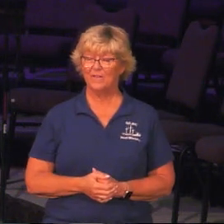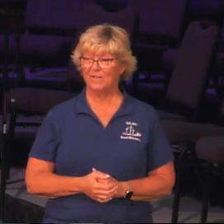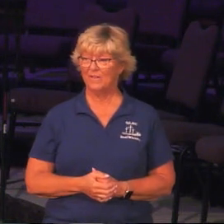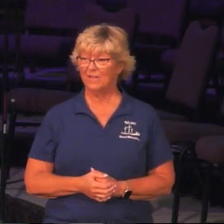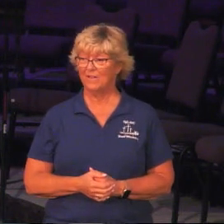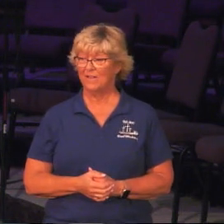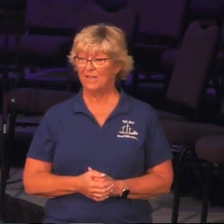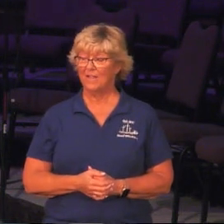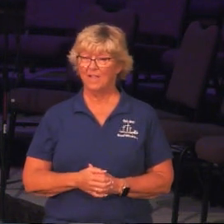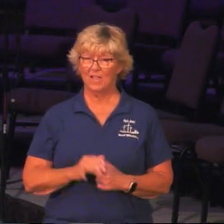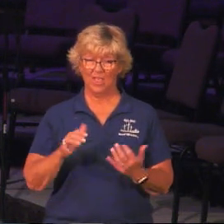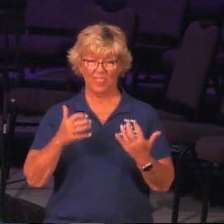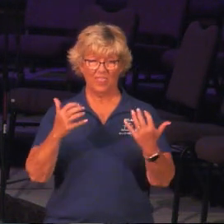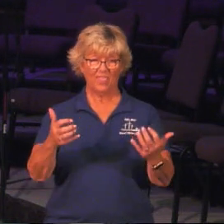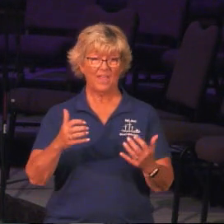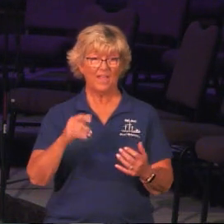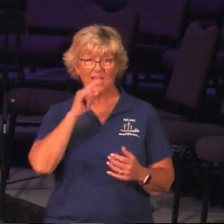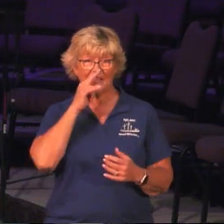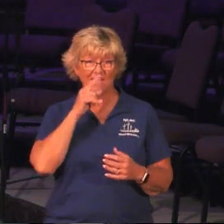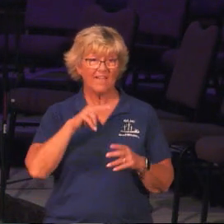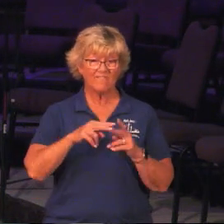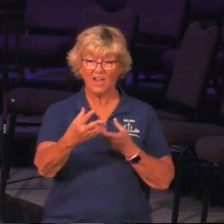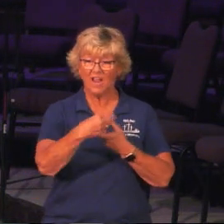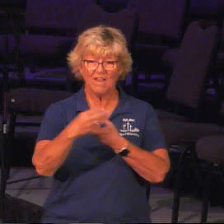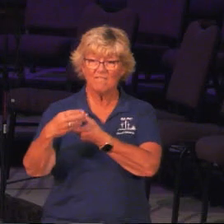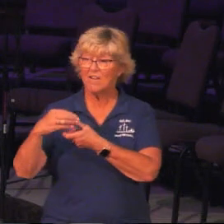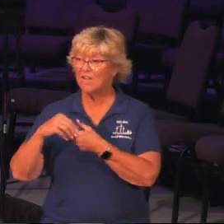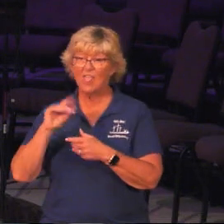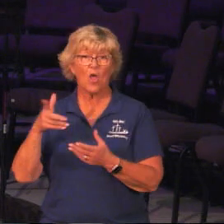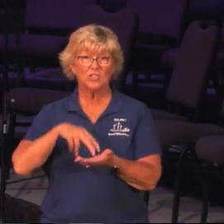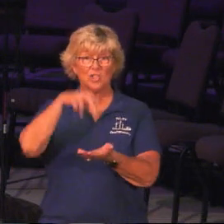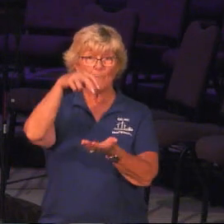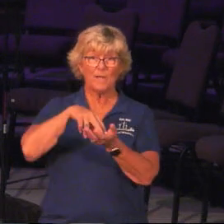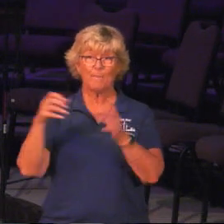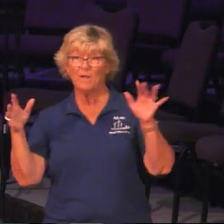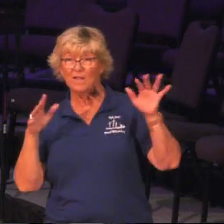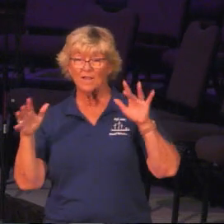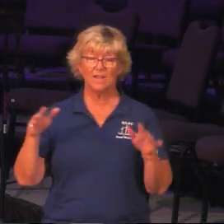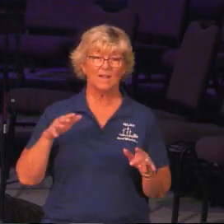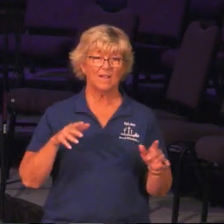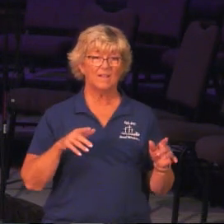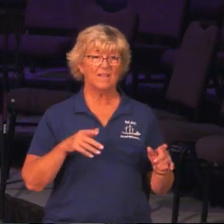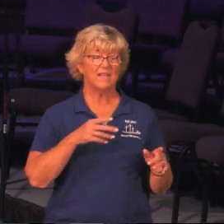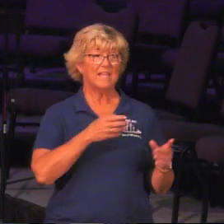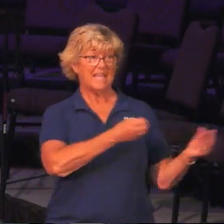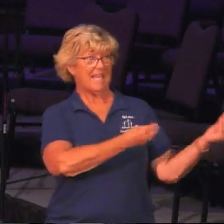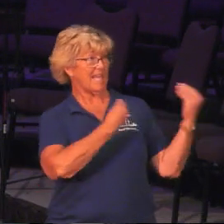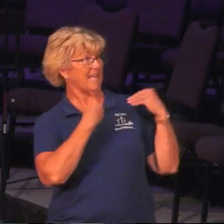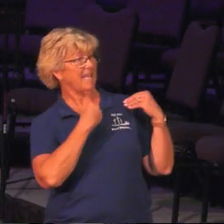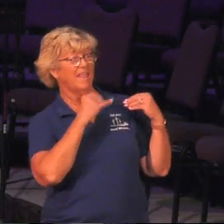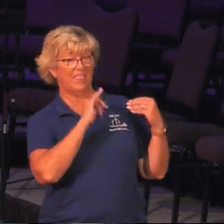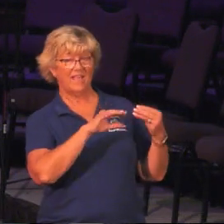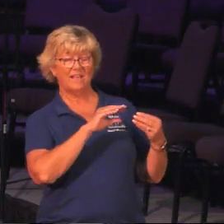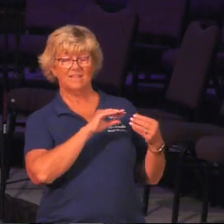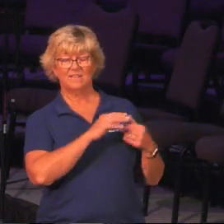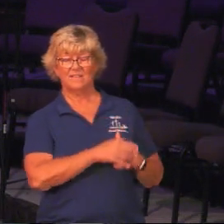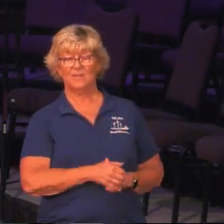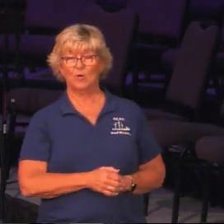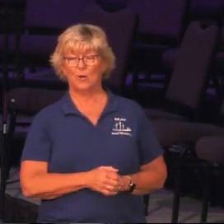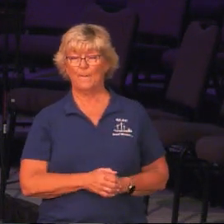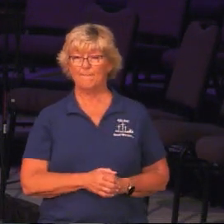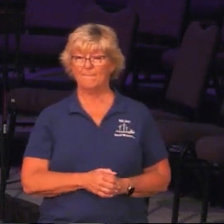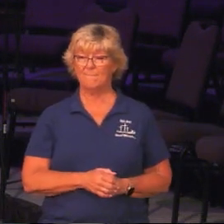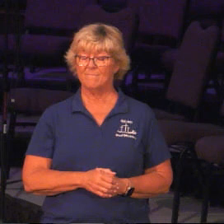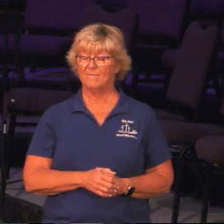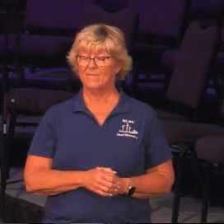got those kids extremely active. Every one of those kids were jumping up. He assigned us to, now, I'm not sure